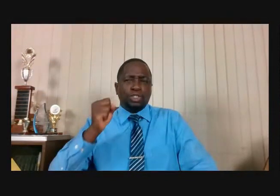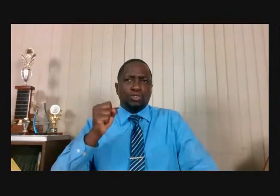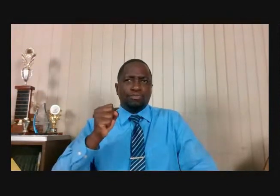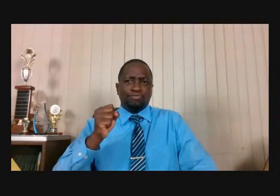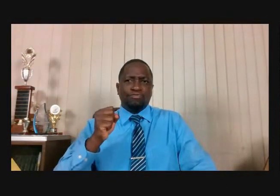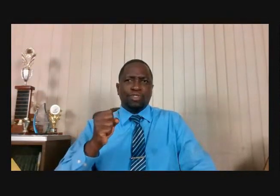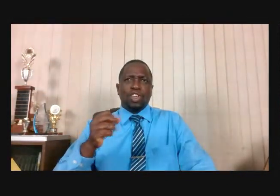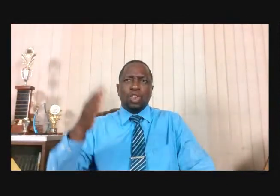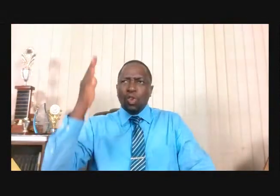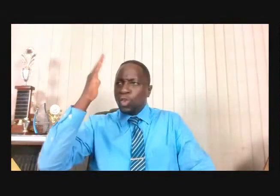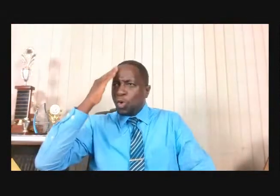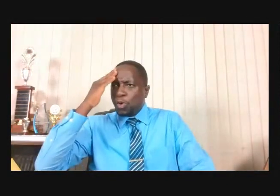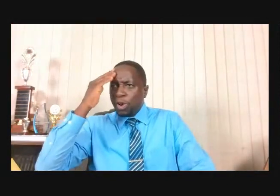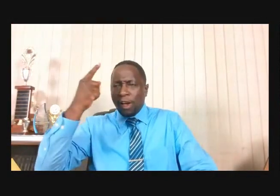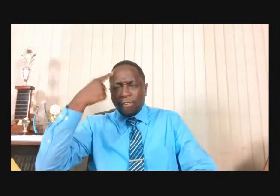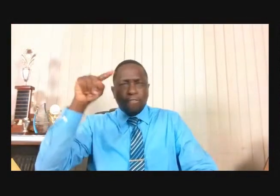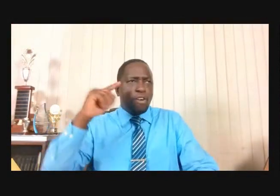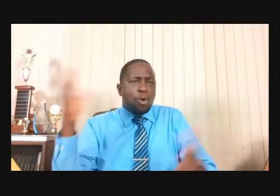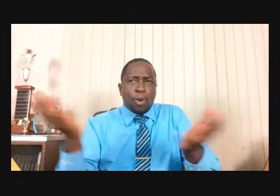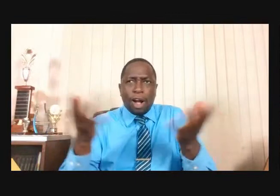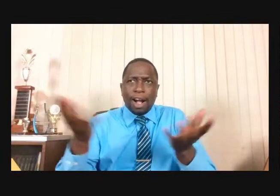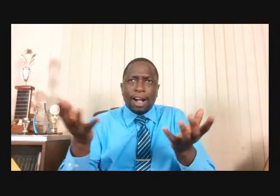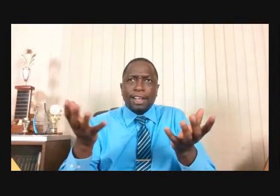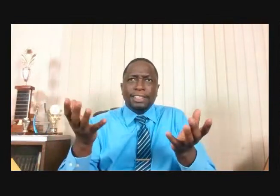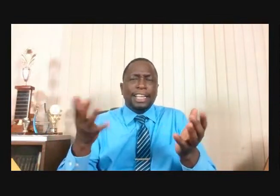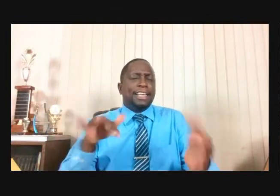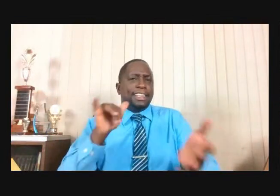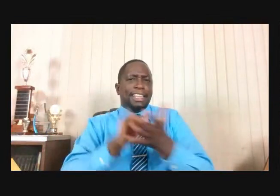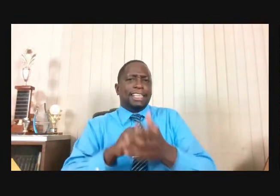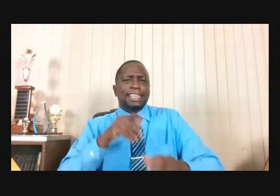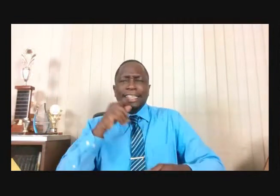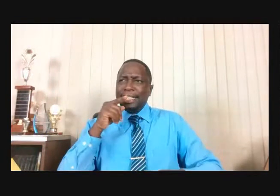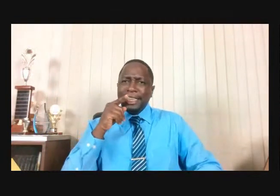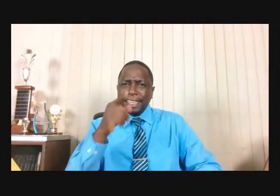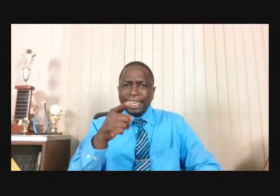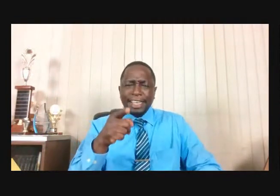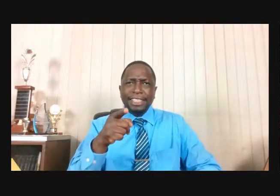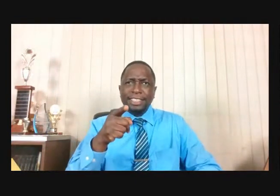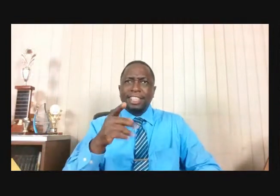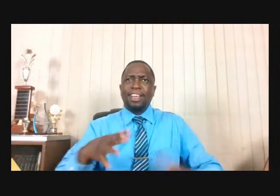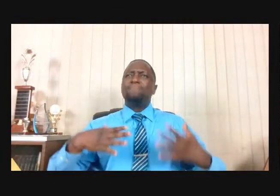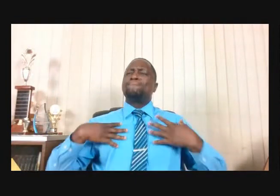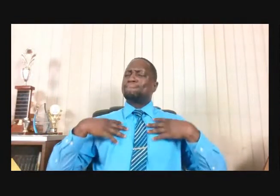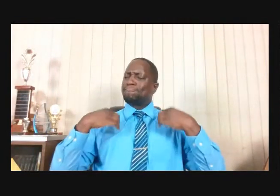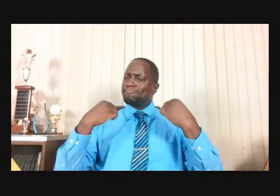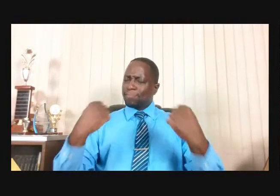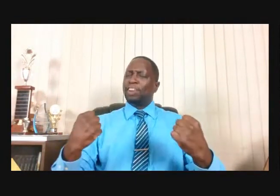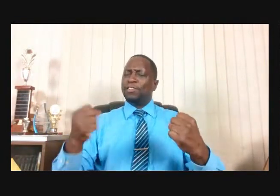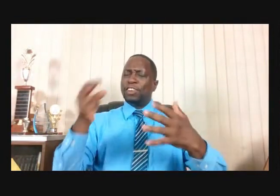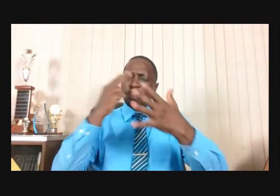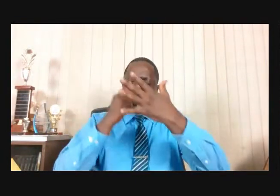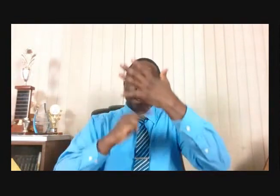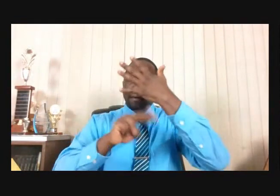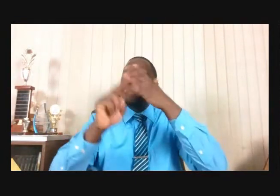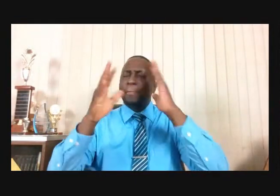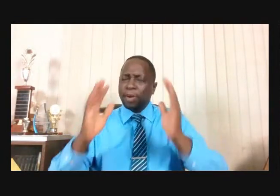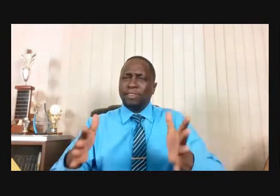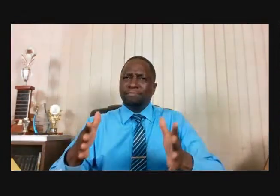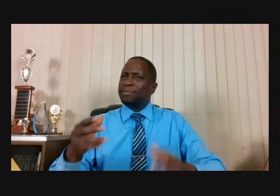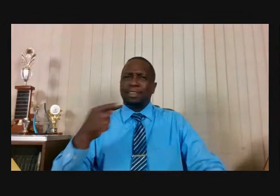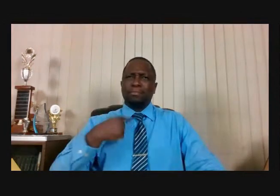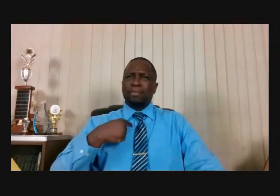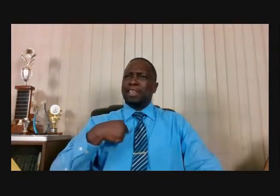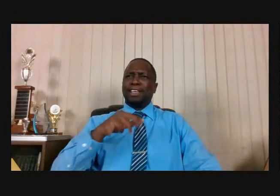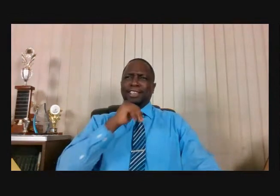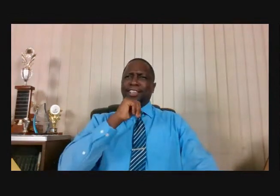That This Was Something I'm Known For This Is What I'm Good At I'm A Bold Prophet I Don't Care About Any King I Will Stand